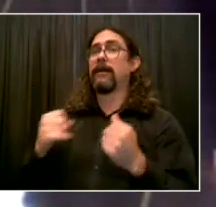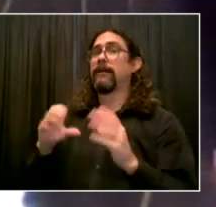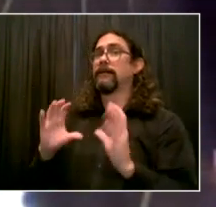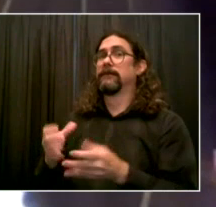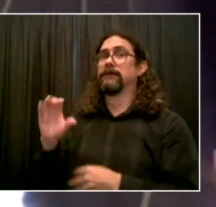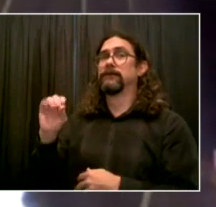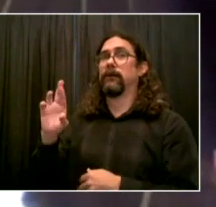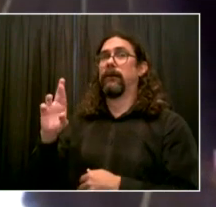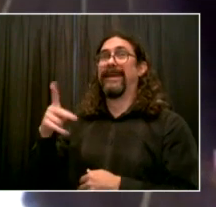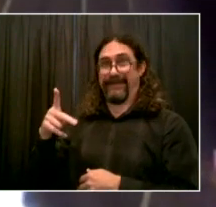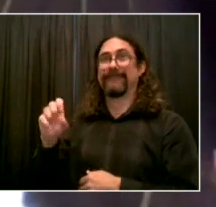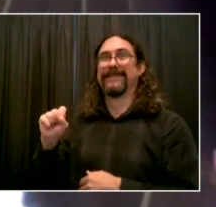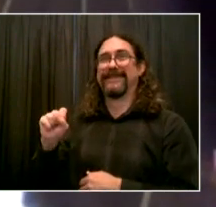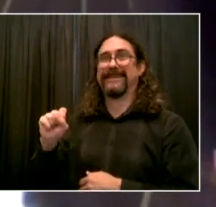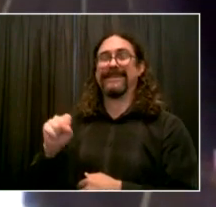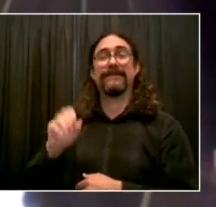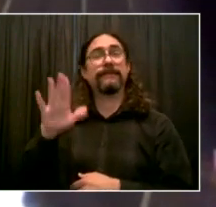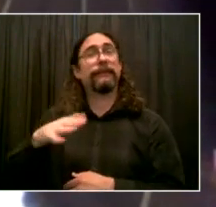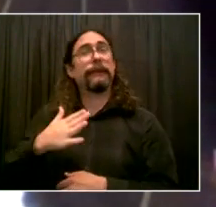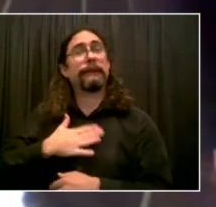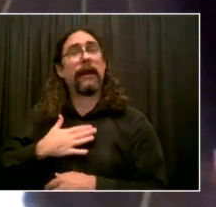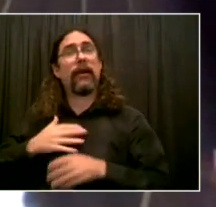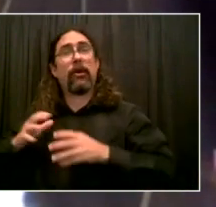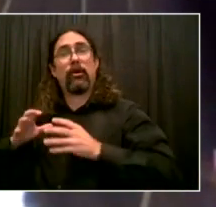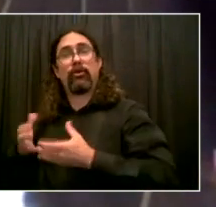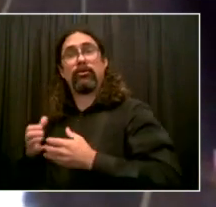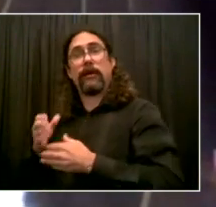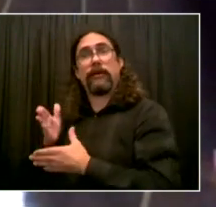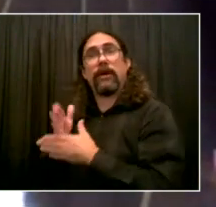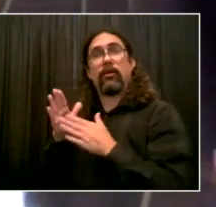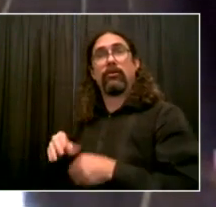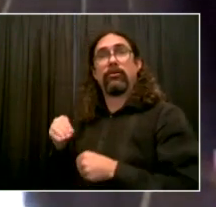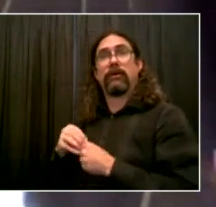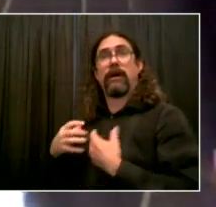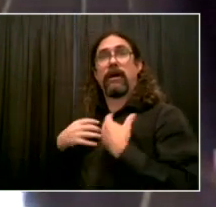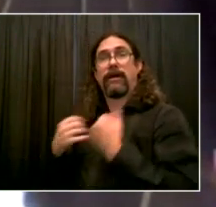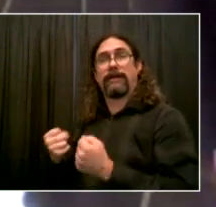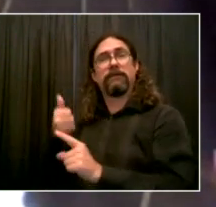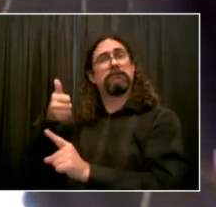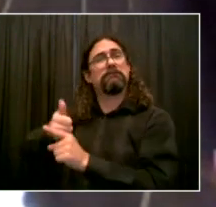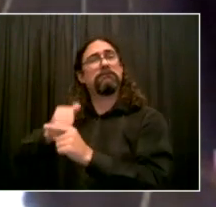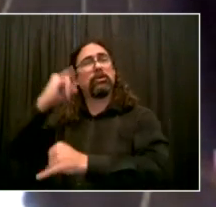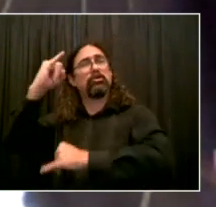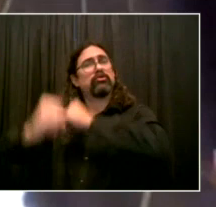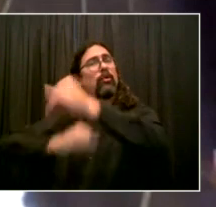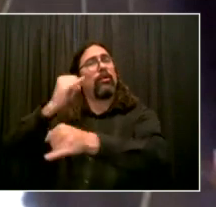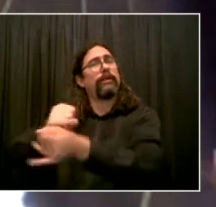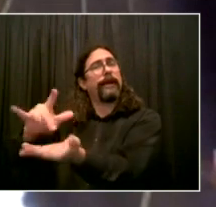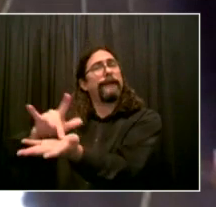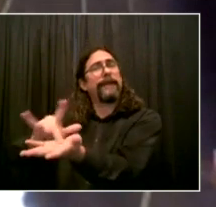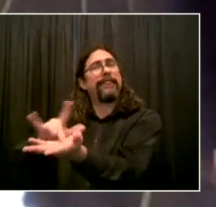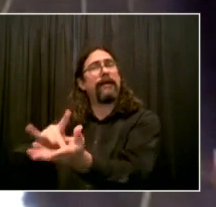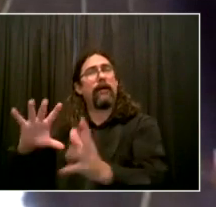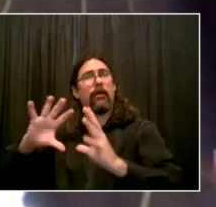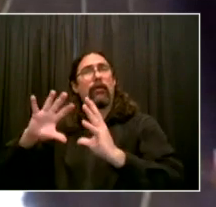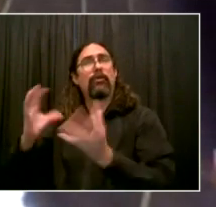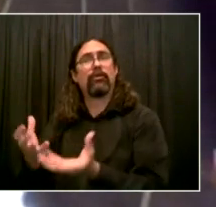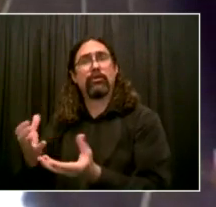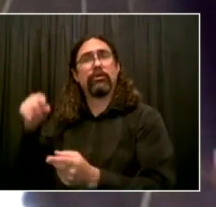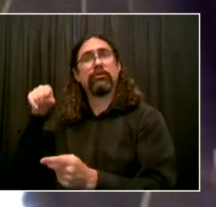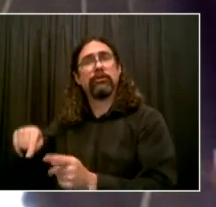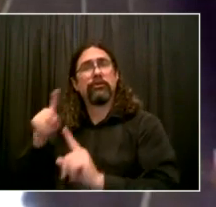organization devoted to partnering with communities and governments around the world to deliver health equity.